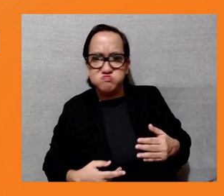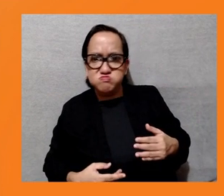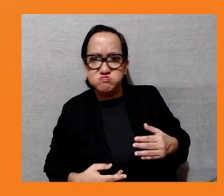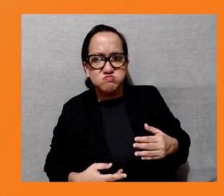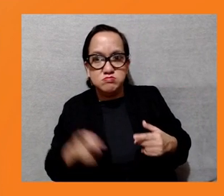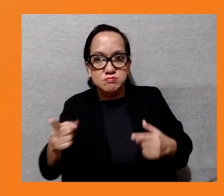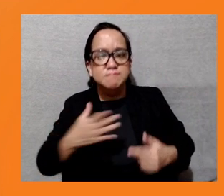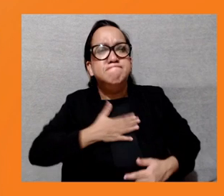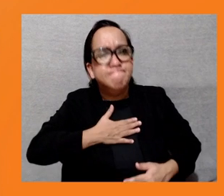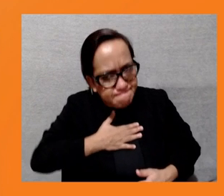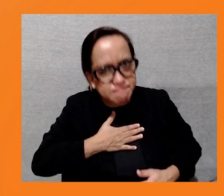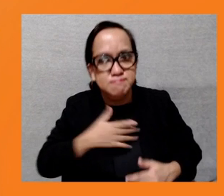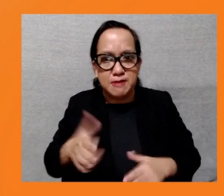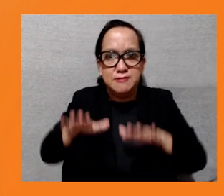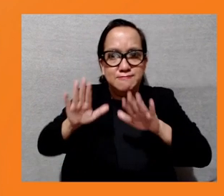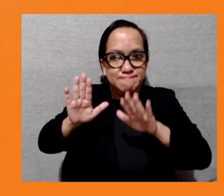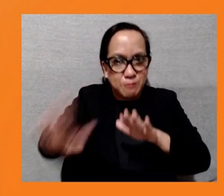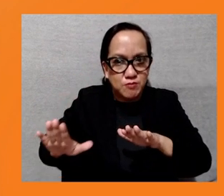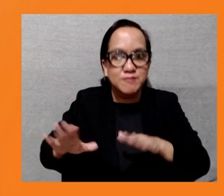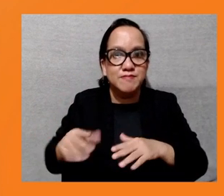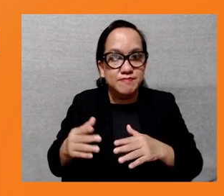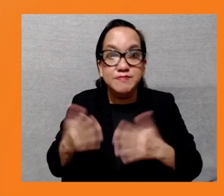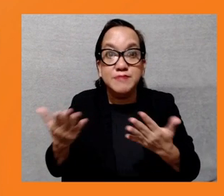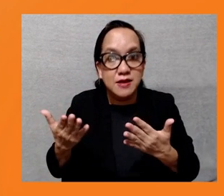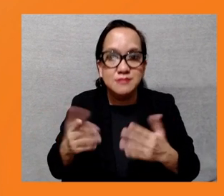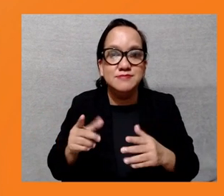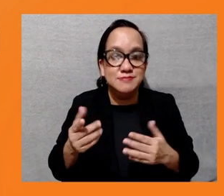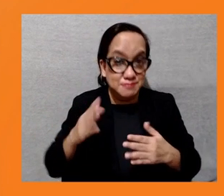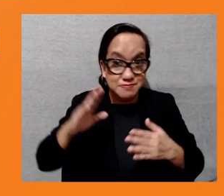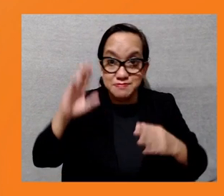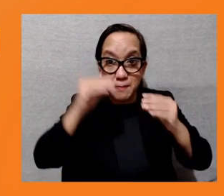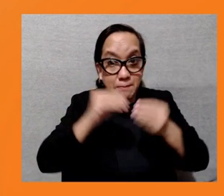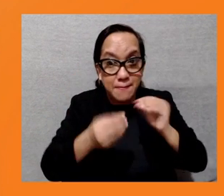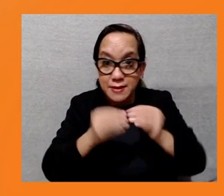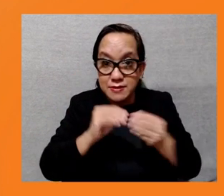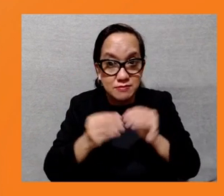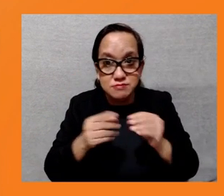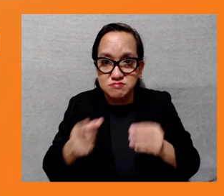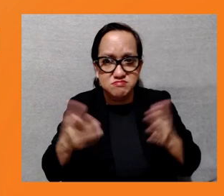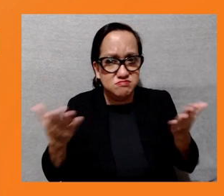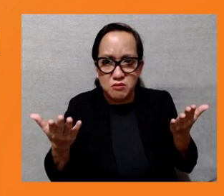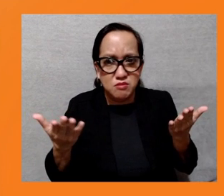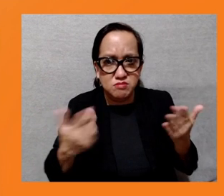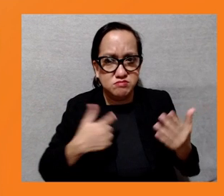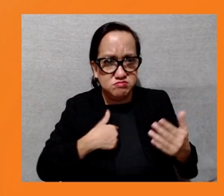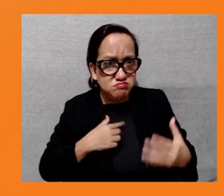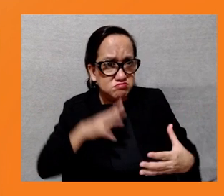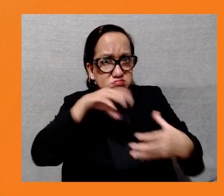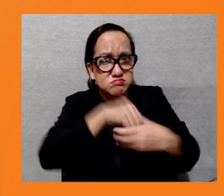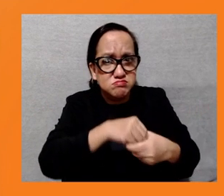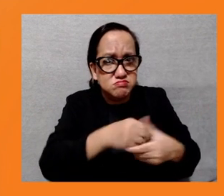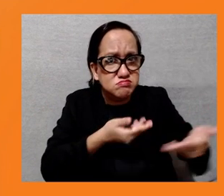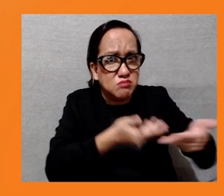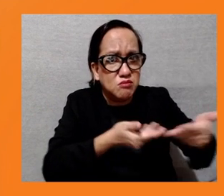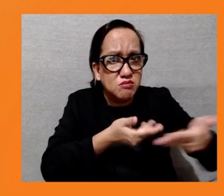community are lack of meaningful consultation that begins early in the project preparation stage, and is carried out